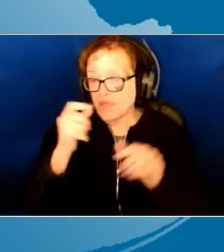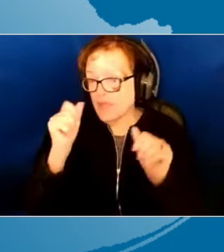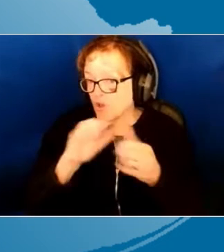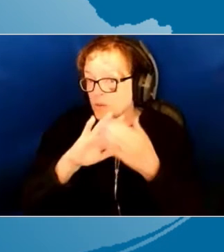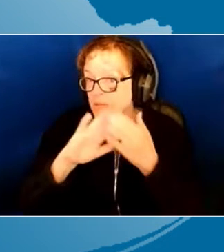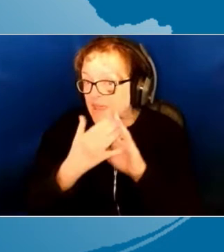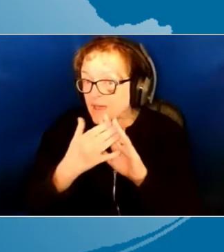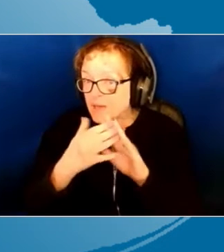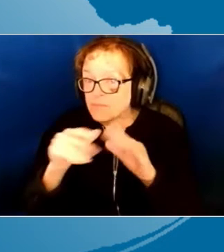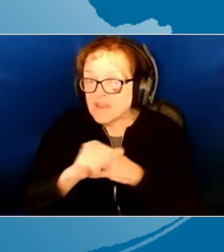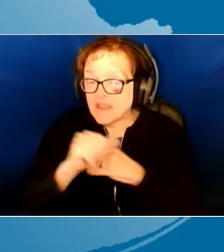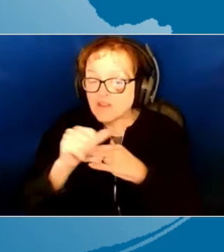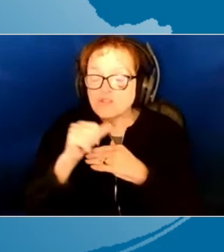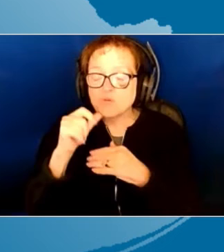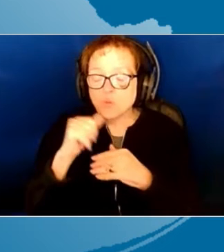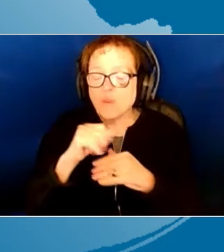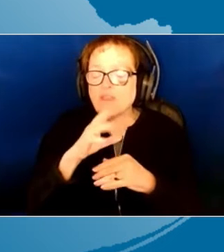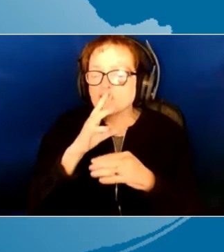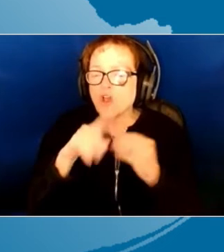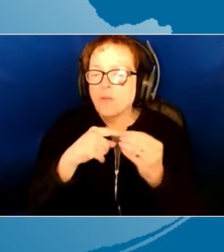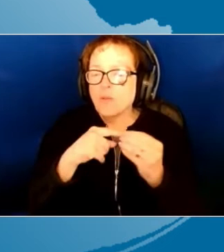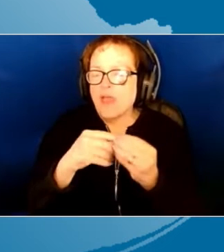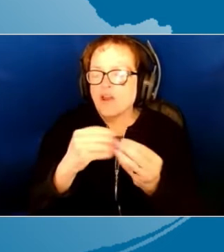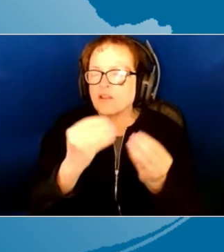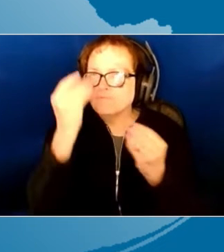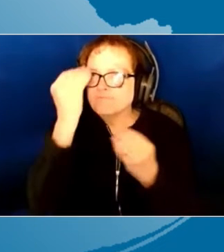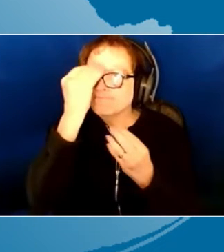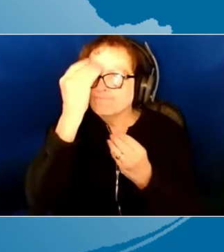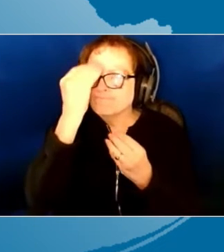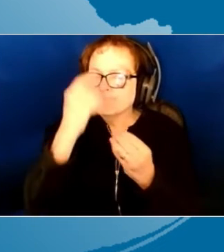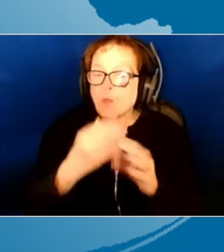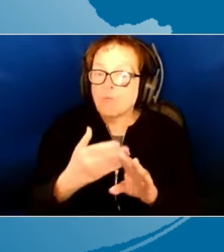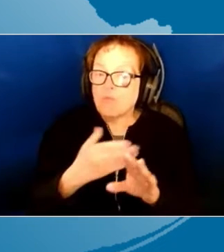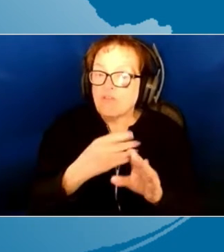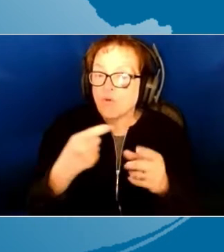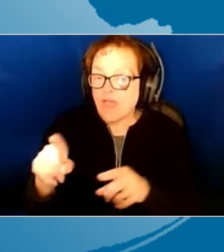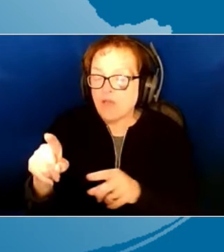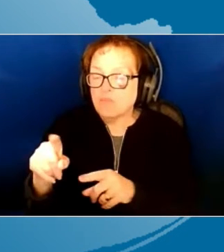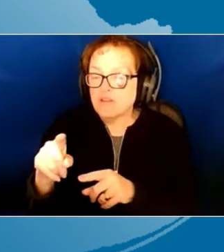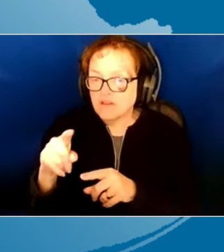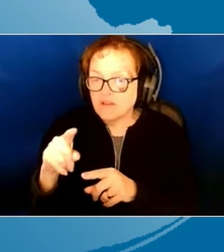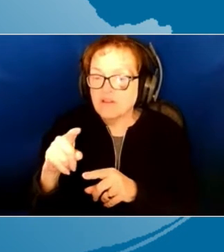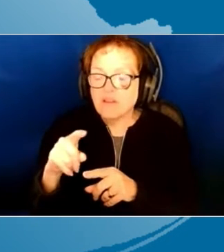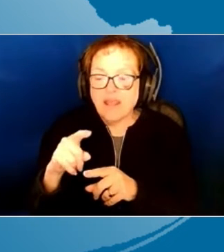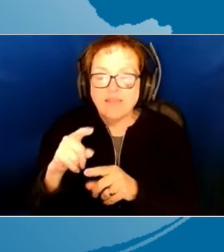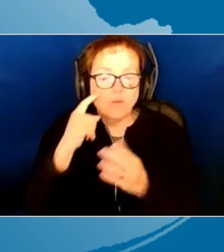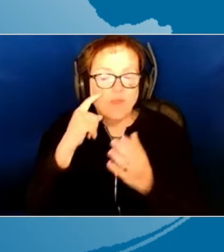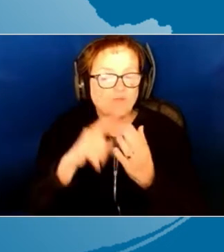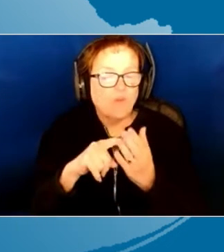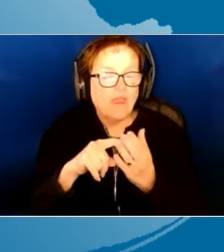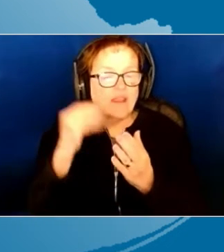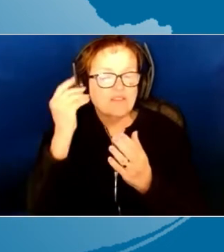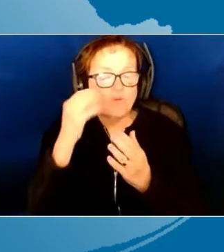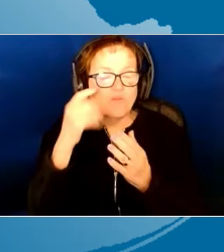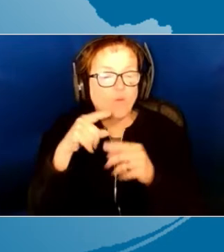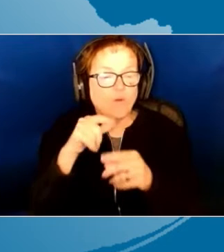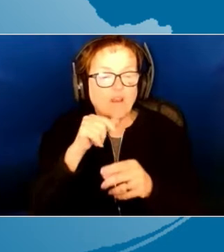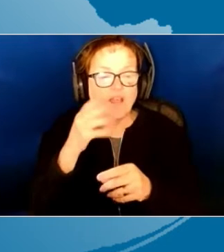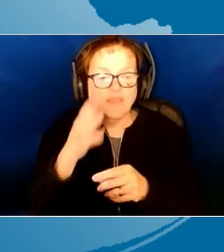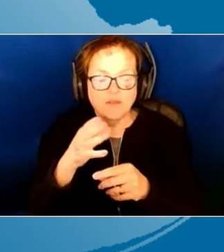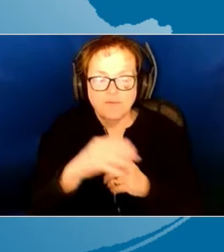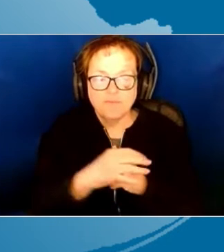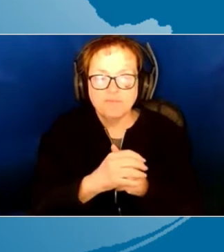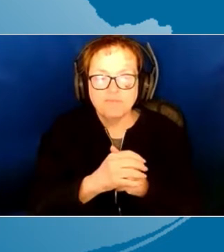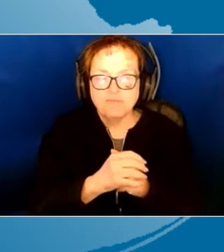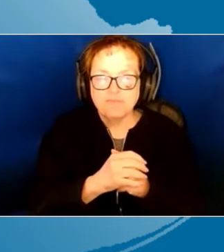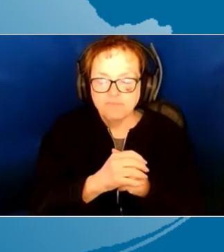We can reflect on it before it happens. And then we teach them to reflect on it, recognize and reflect when we're not there. We provide